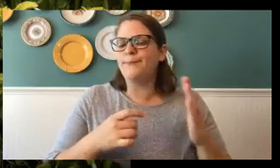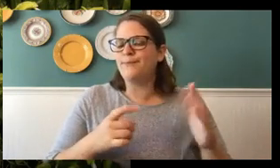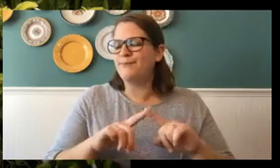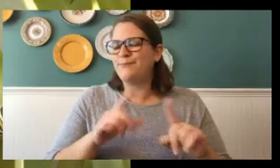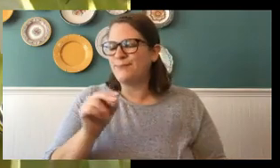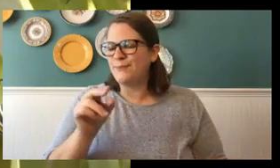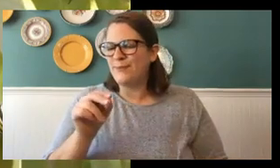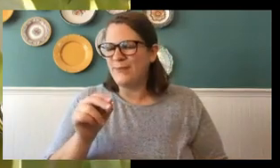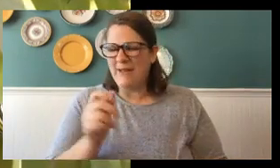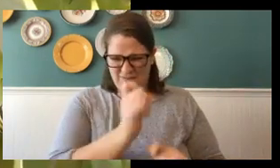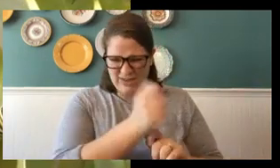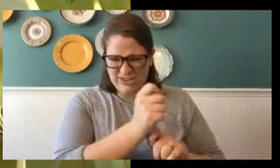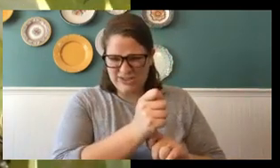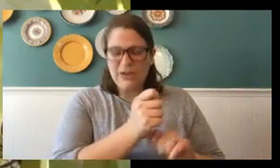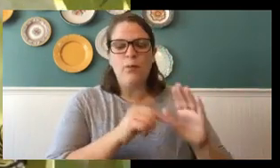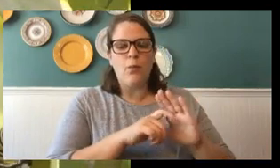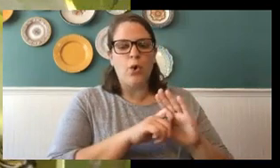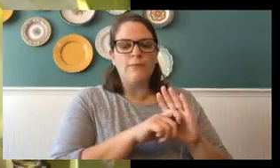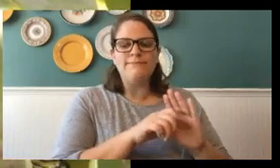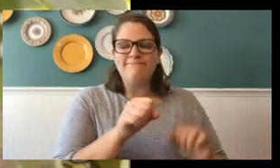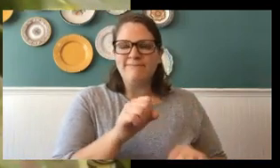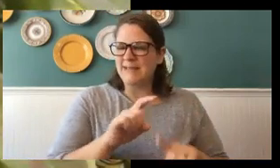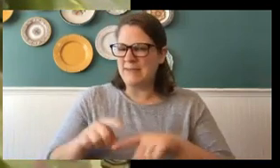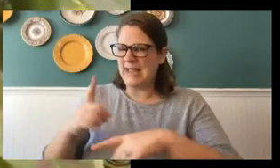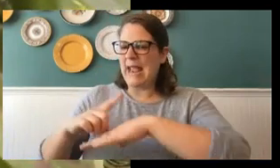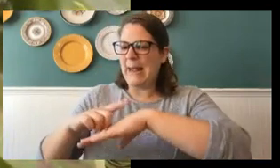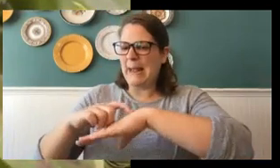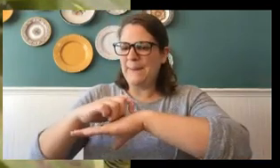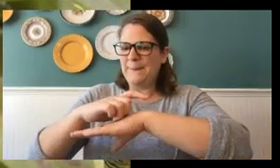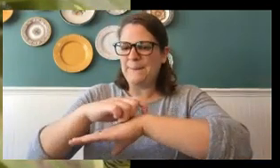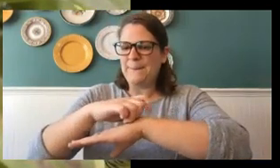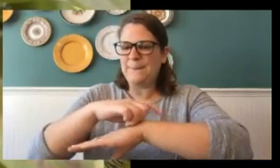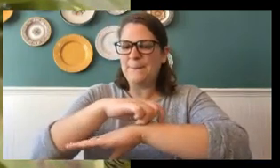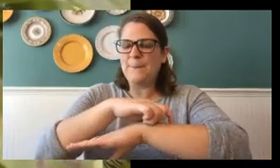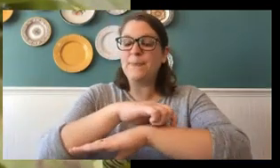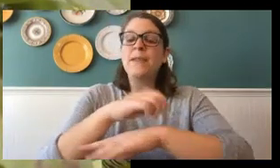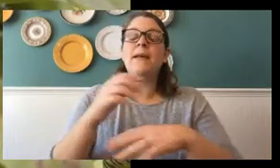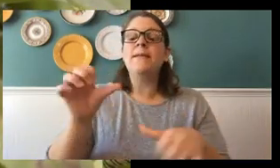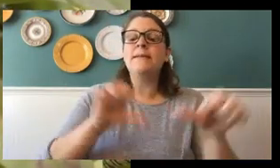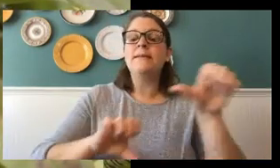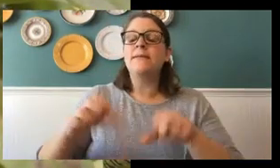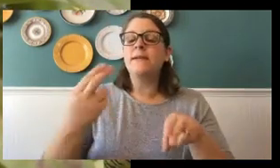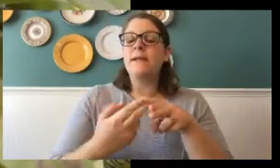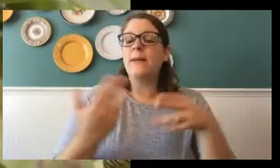go fishing with worms. This right here is a caterpillar or the scientific name for him is called a